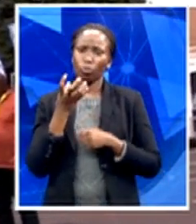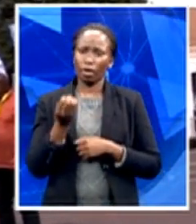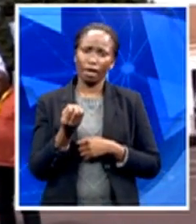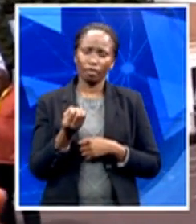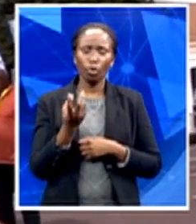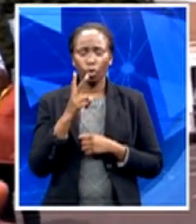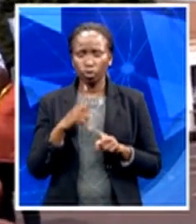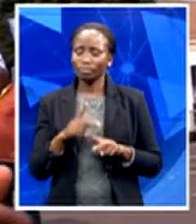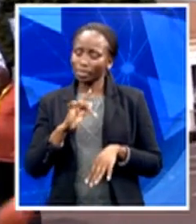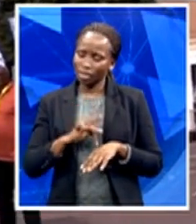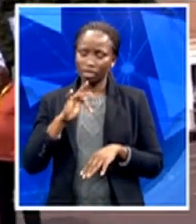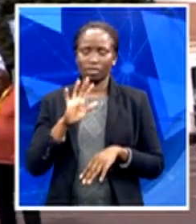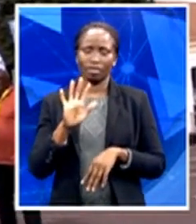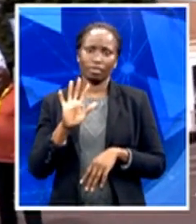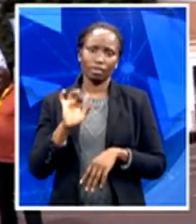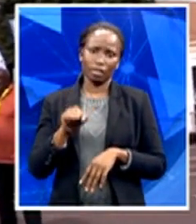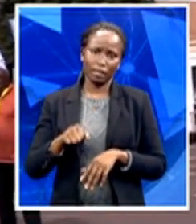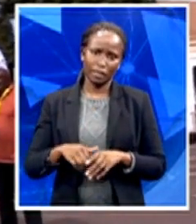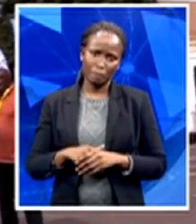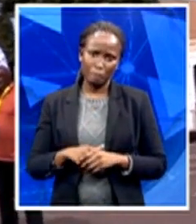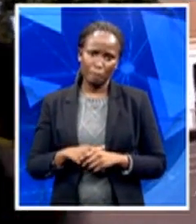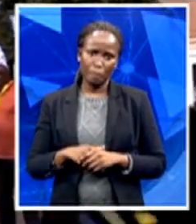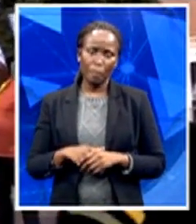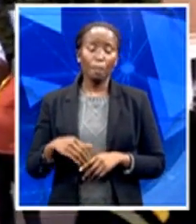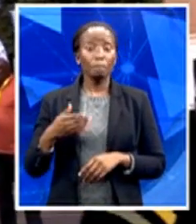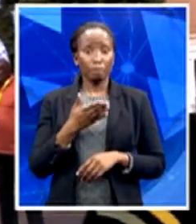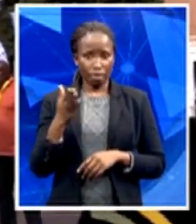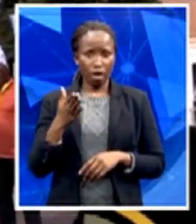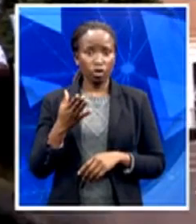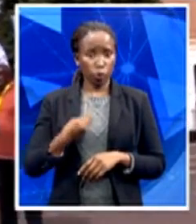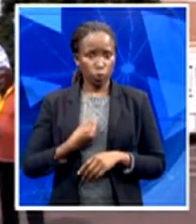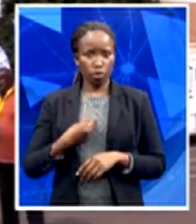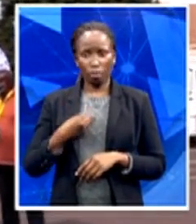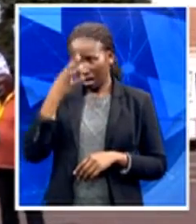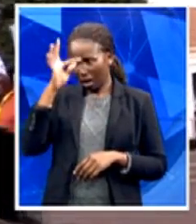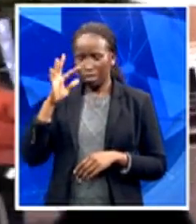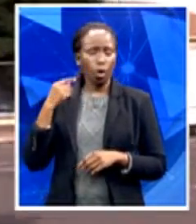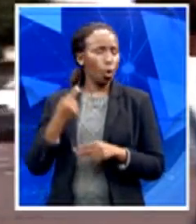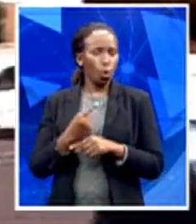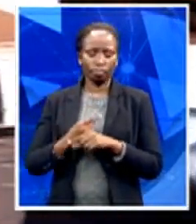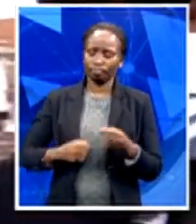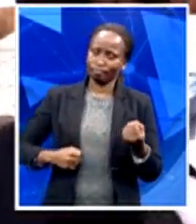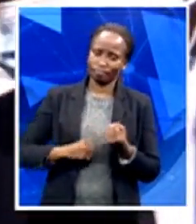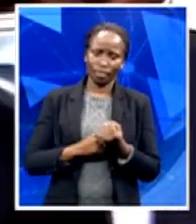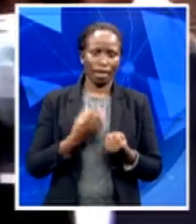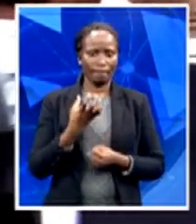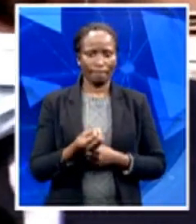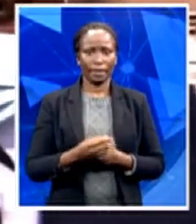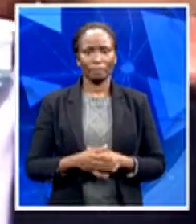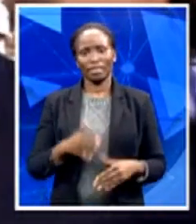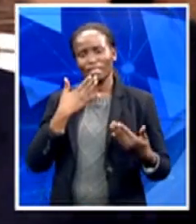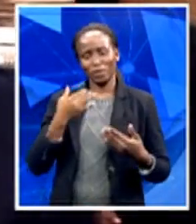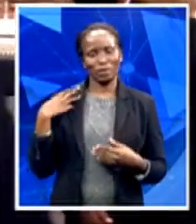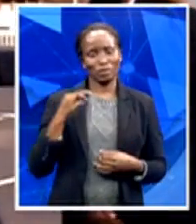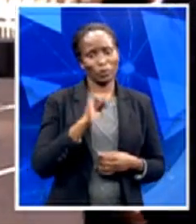they will always have support of the government of the day. Minister, thank you very much for your time. Thank you so much. Minister Natim Tetuahi